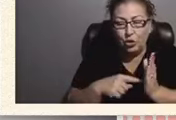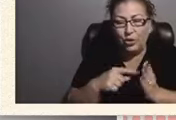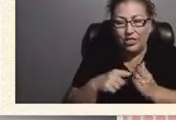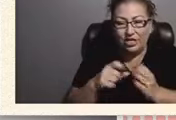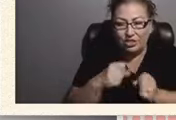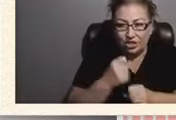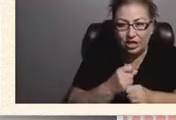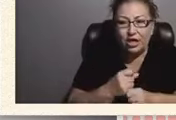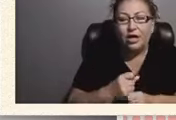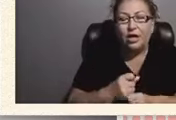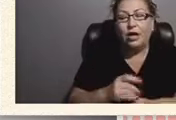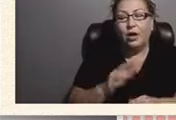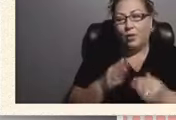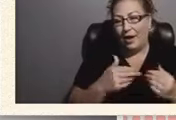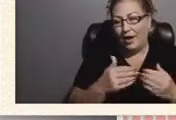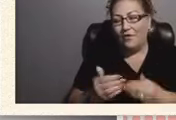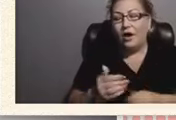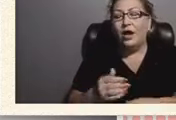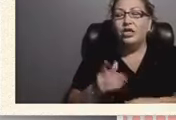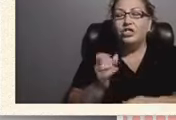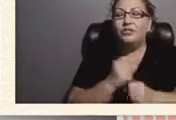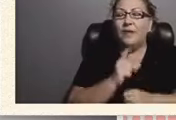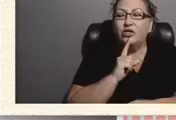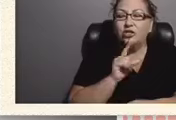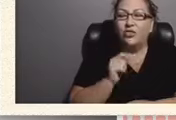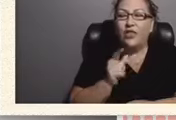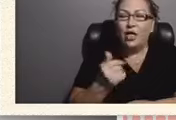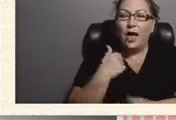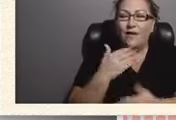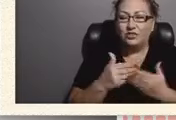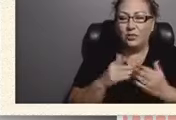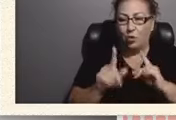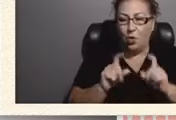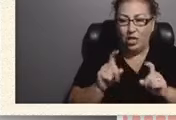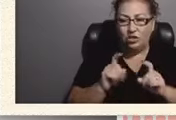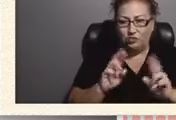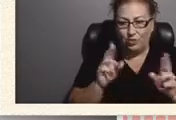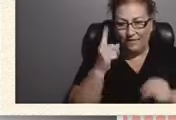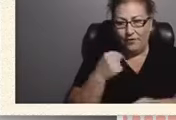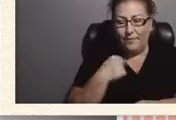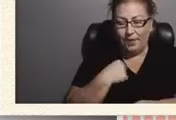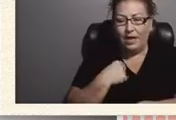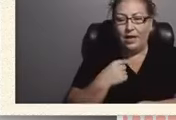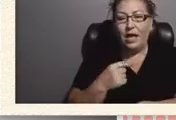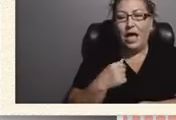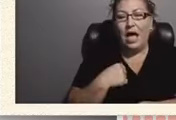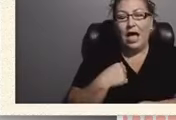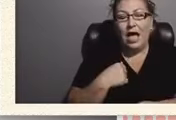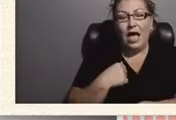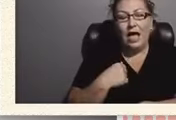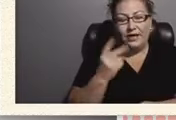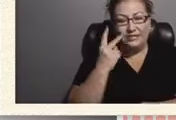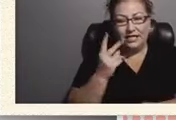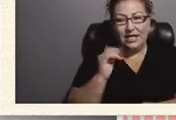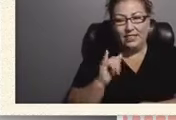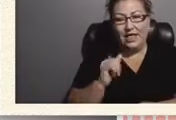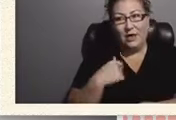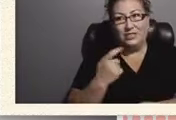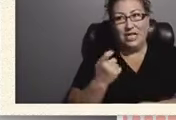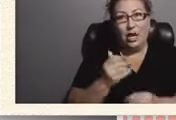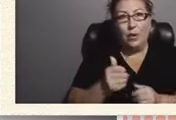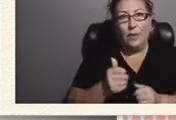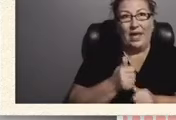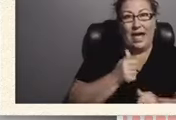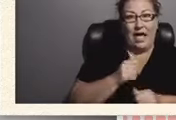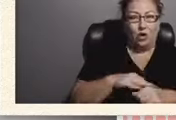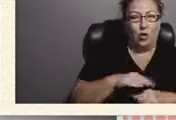make sure that you have some questions ready for me i seemed that i was i was a little behind on the questions um